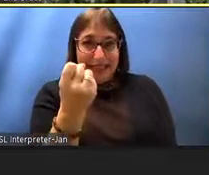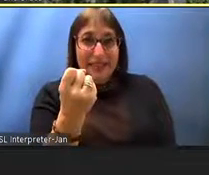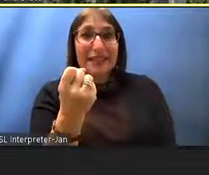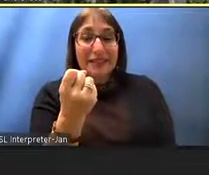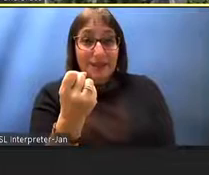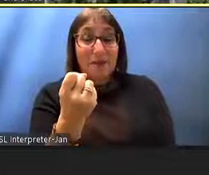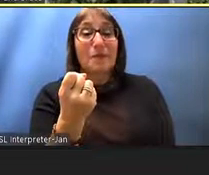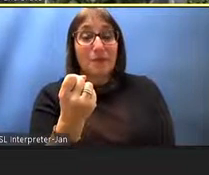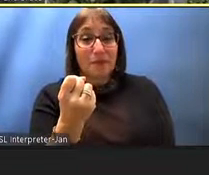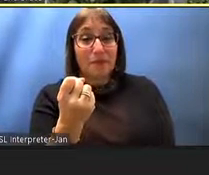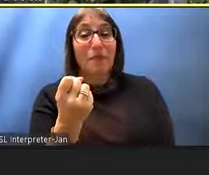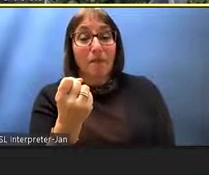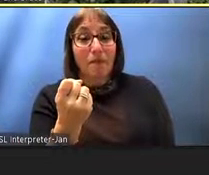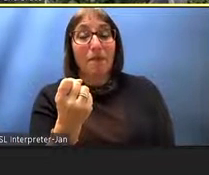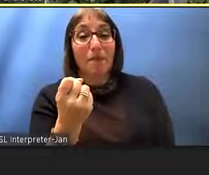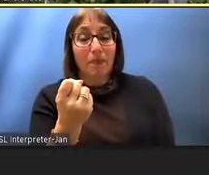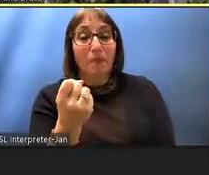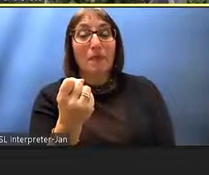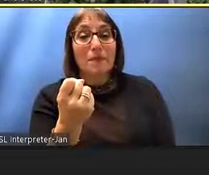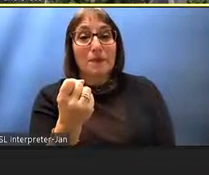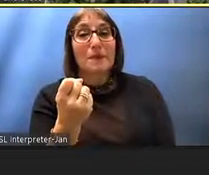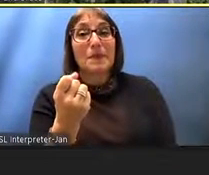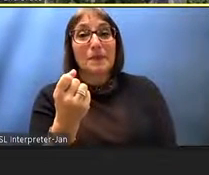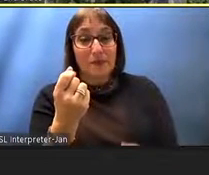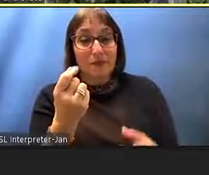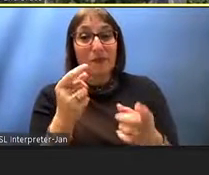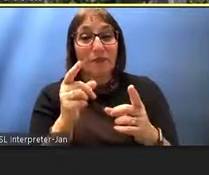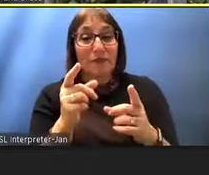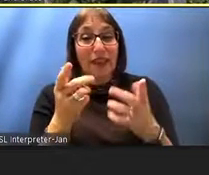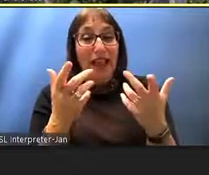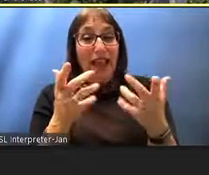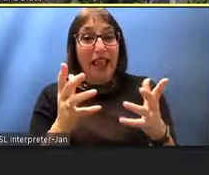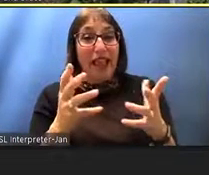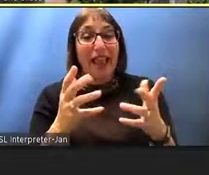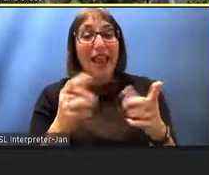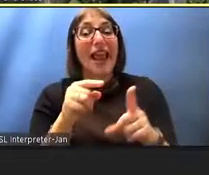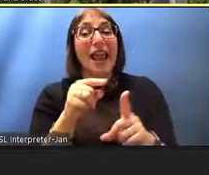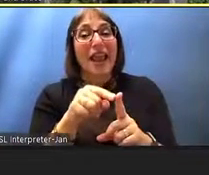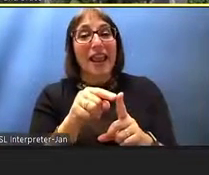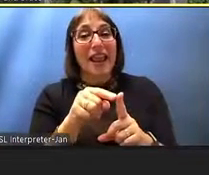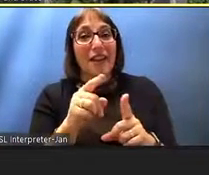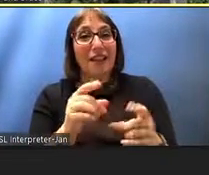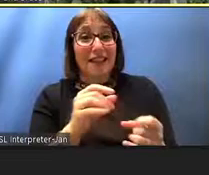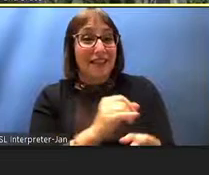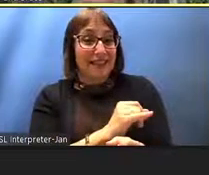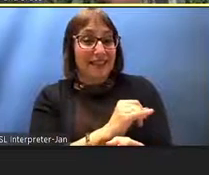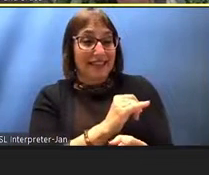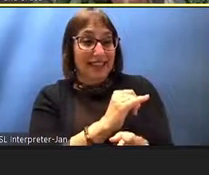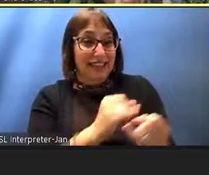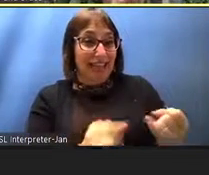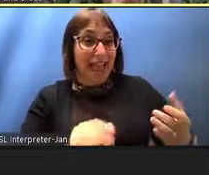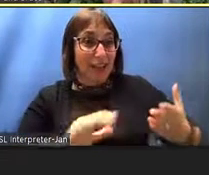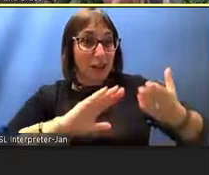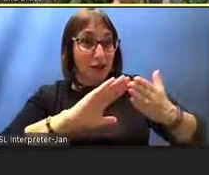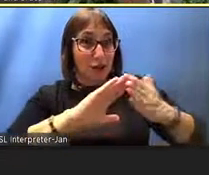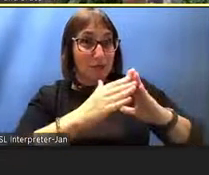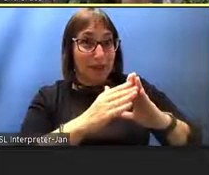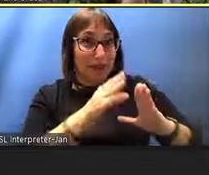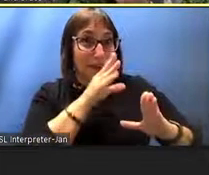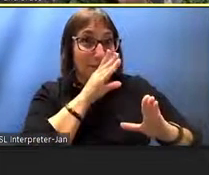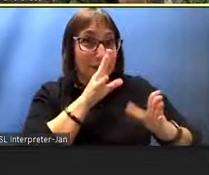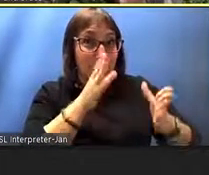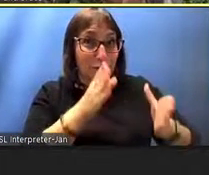come in contact with our p the last remaining community that happened to be on an isolated